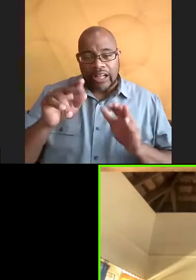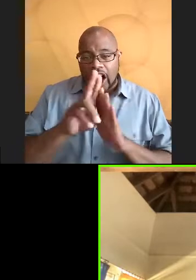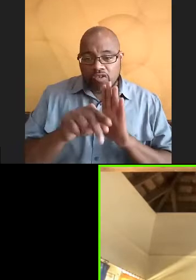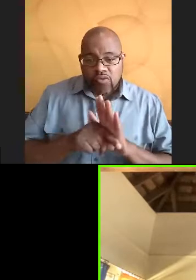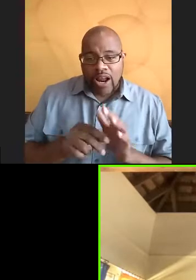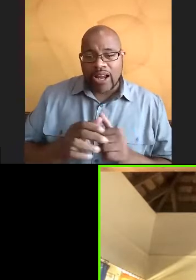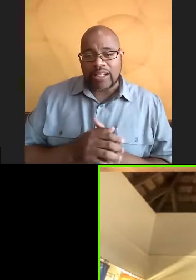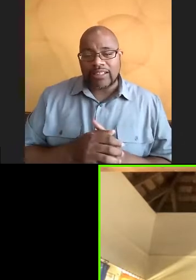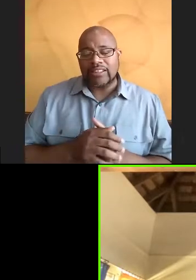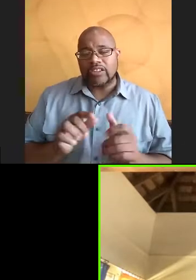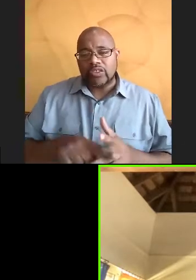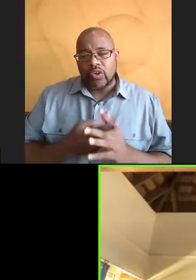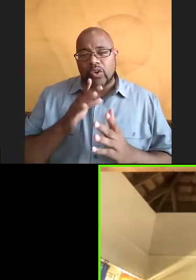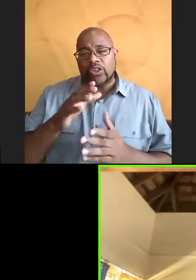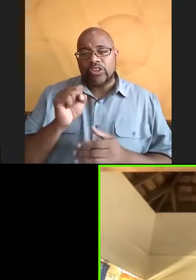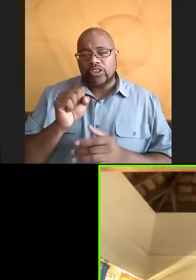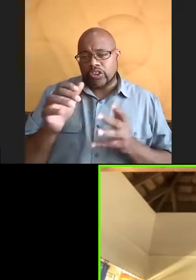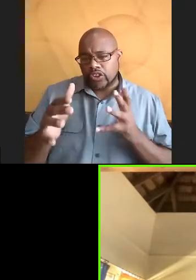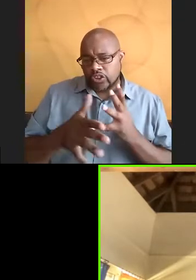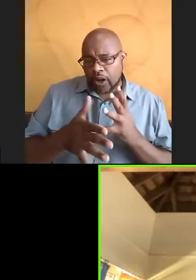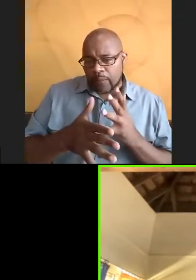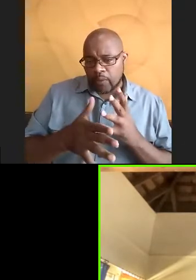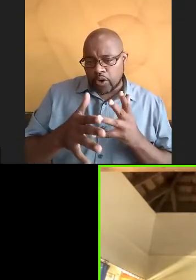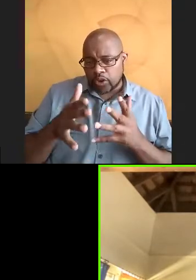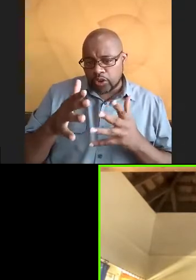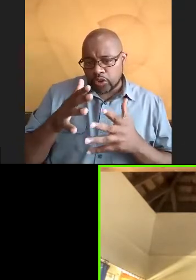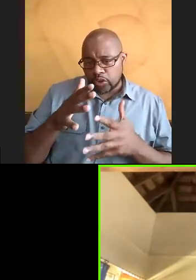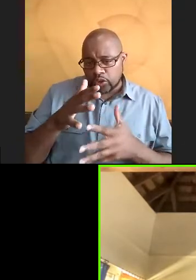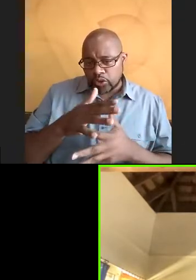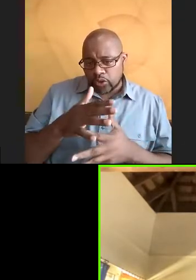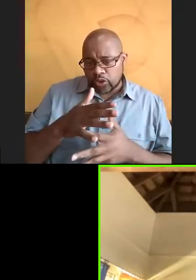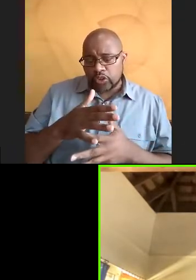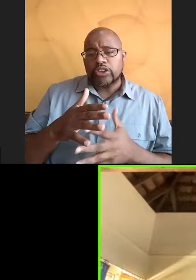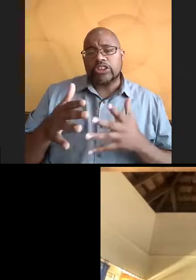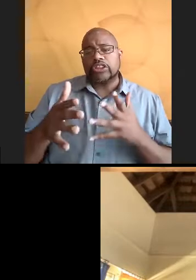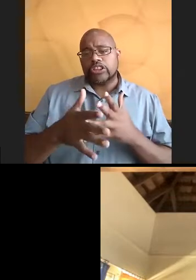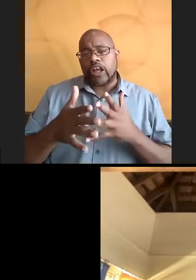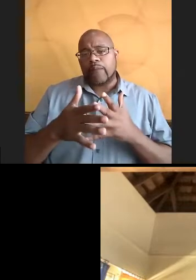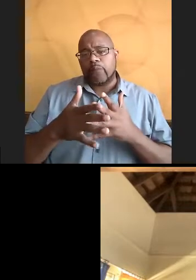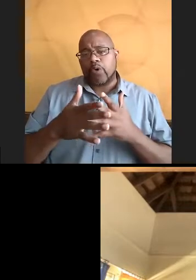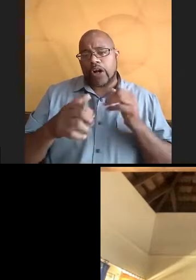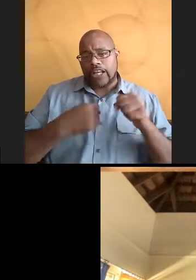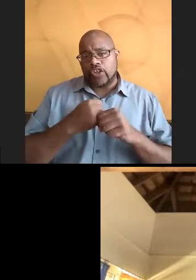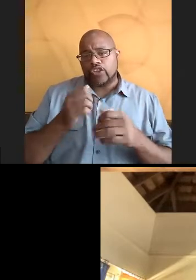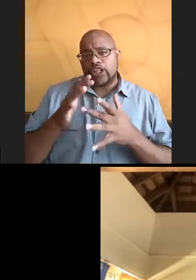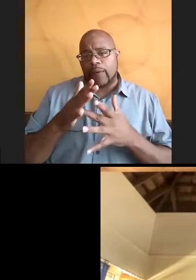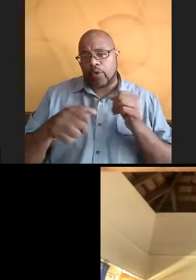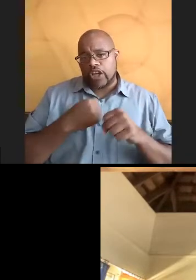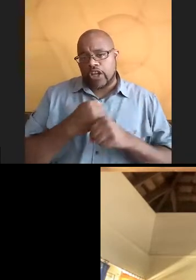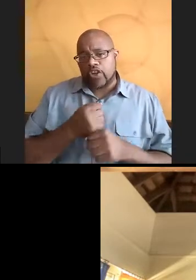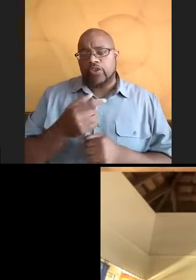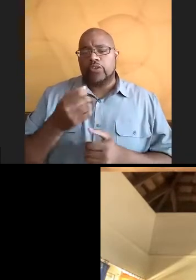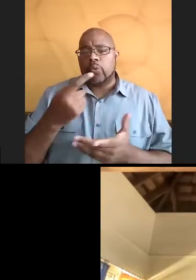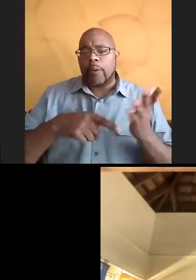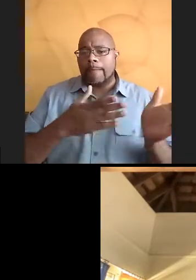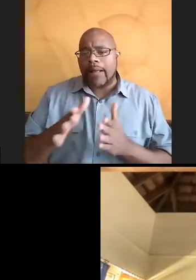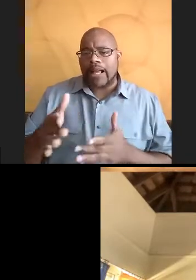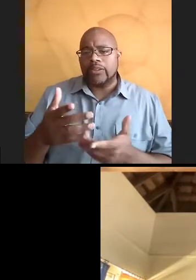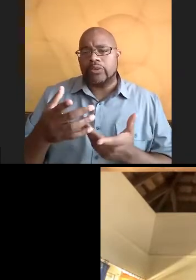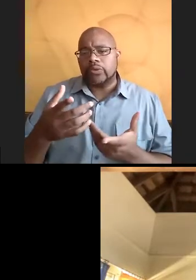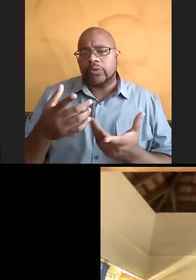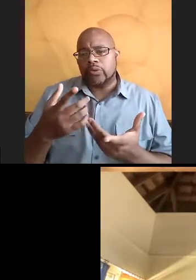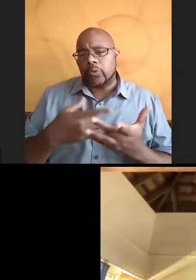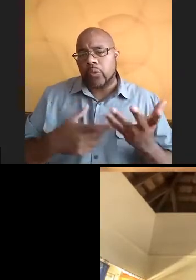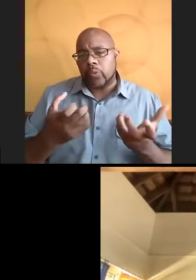you're about to start your sophomore or junior year. Sophomore year. Okay. So what, do you have plans as to what you